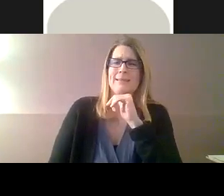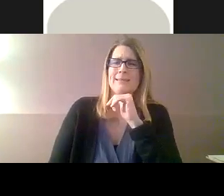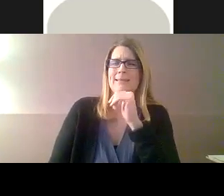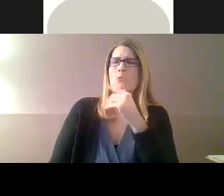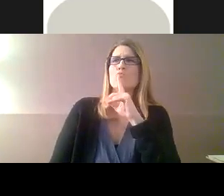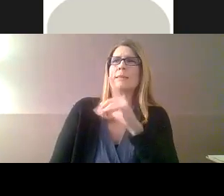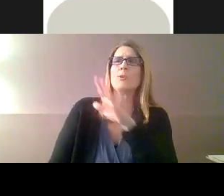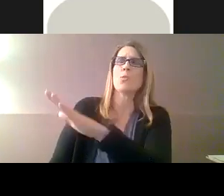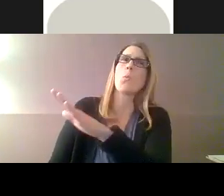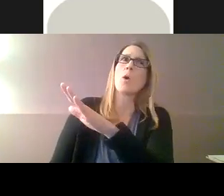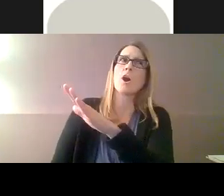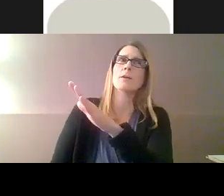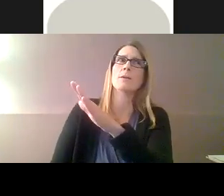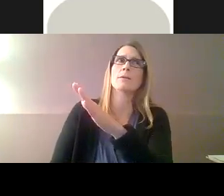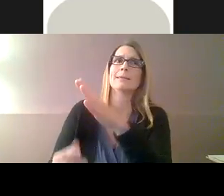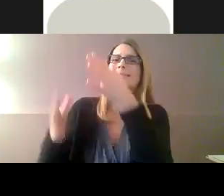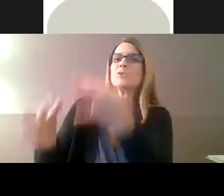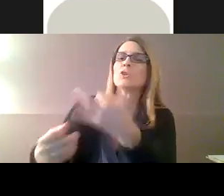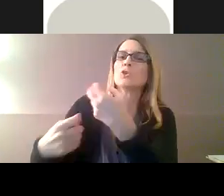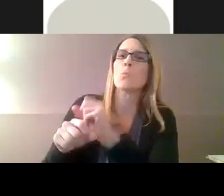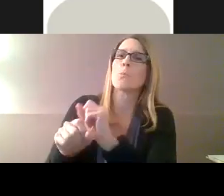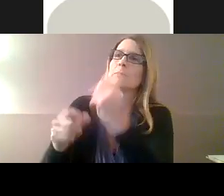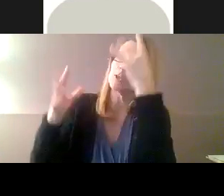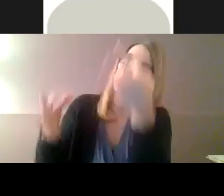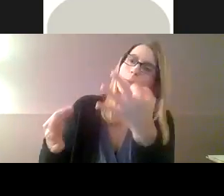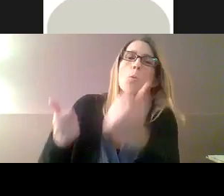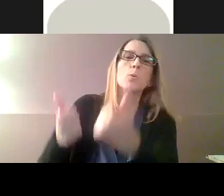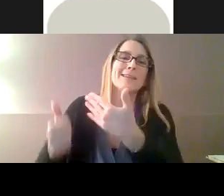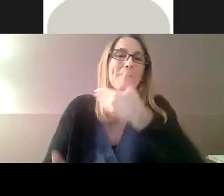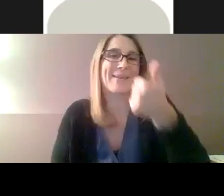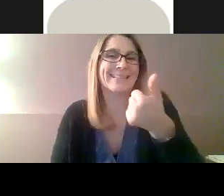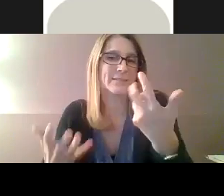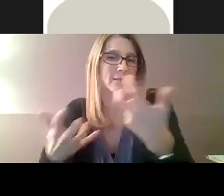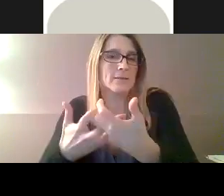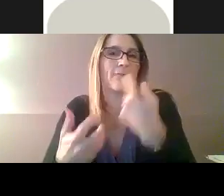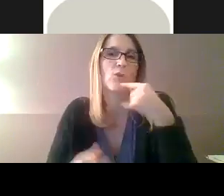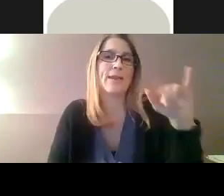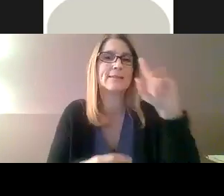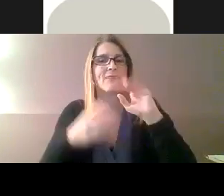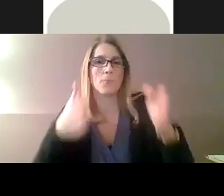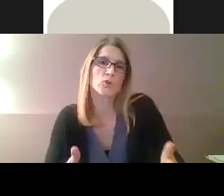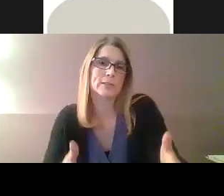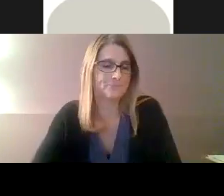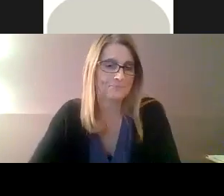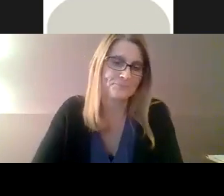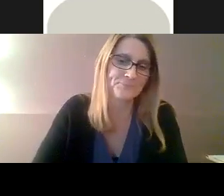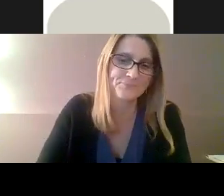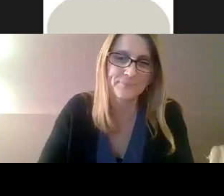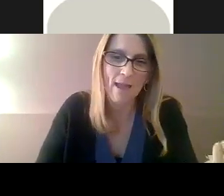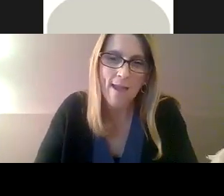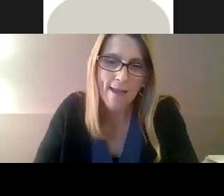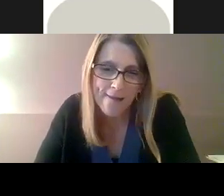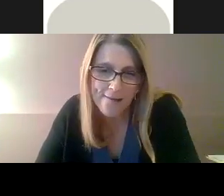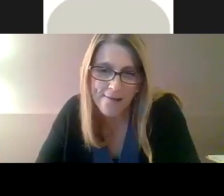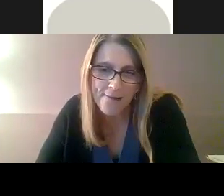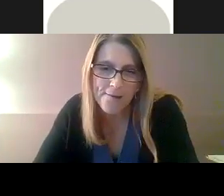be okay with that. You want to make sure that you ask them first and make sure that they can decide what is best for them to be able